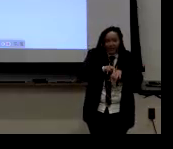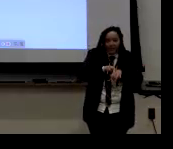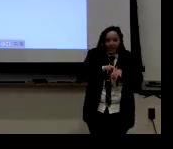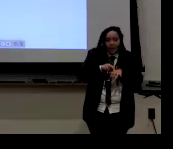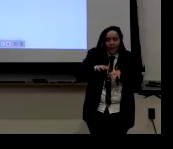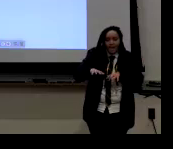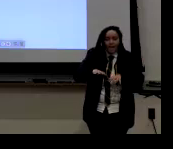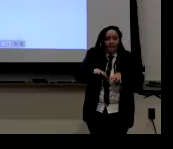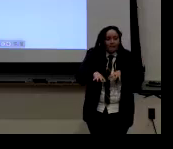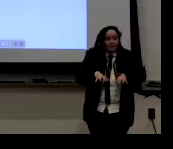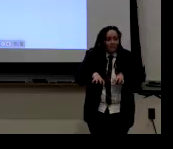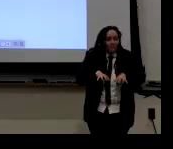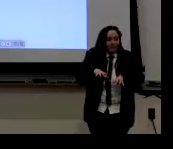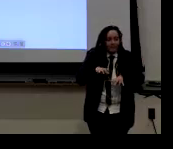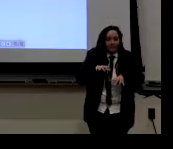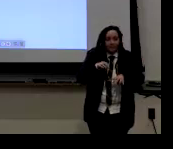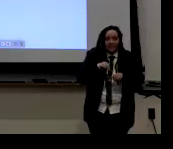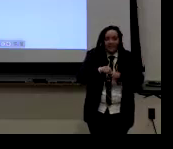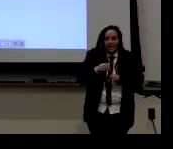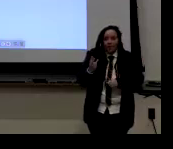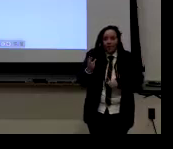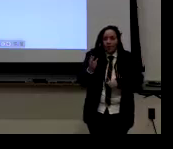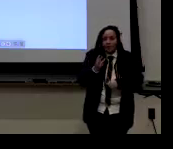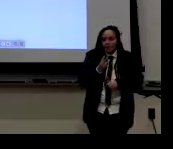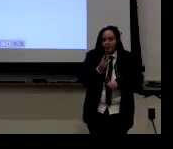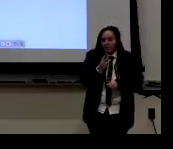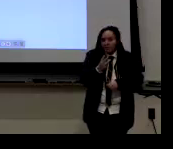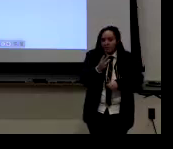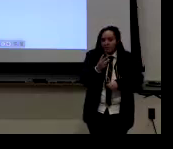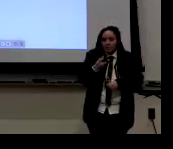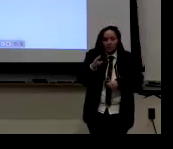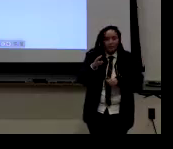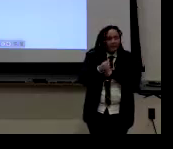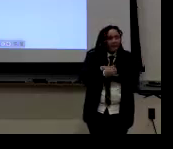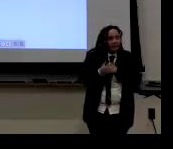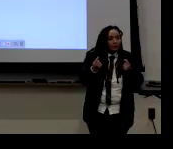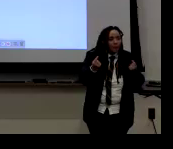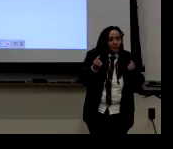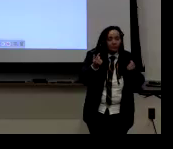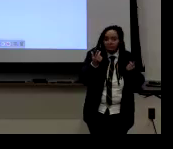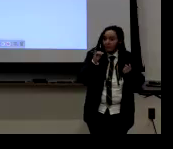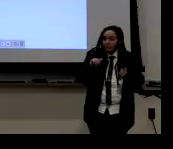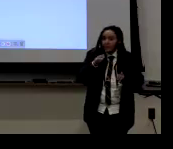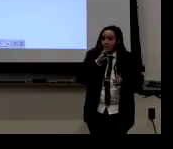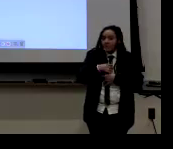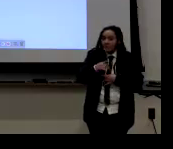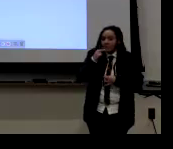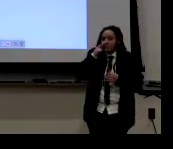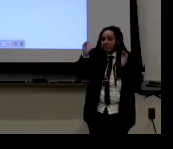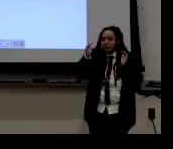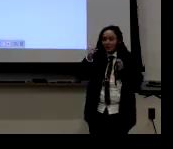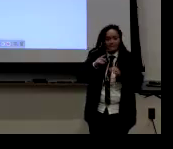so maybe it was some kind of trans performative ways,